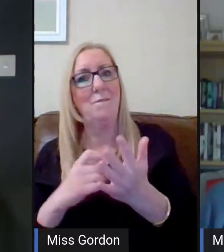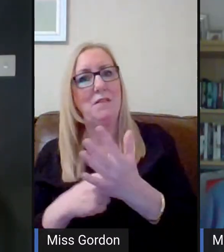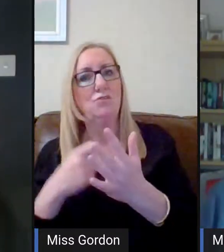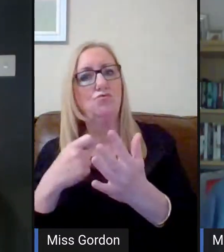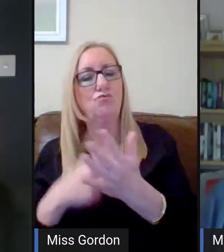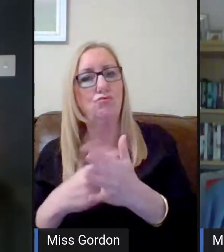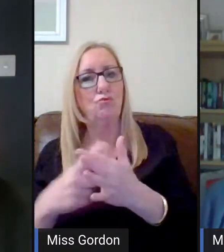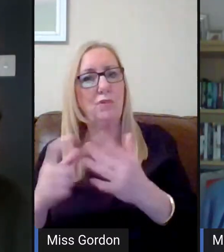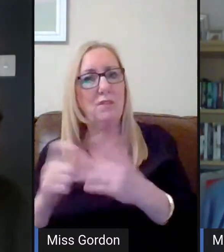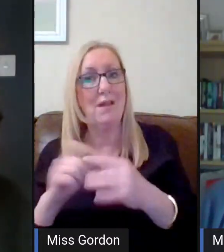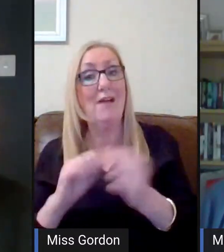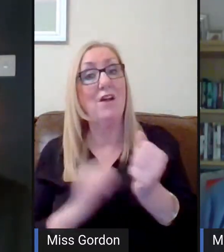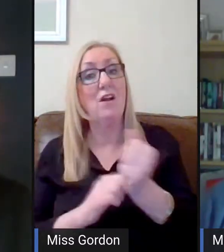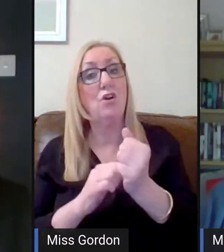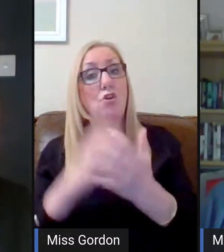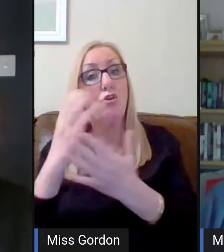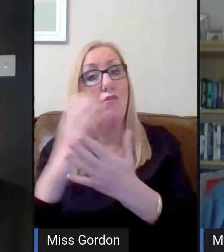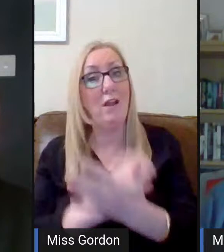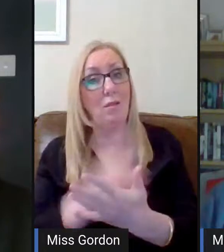for the new third year.